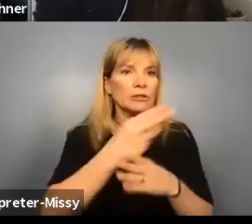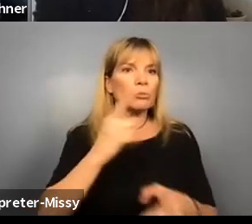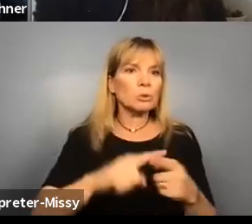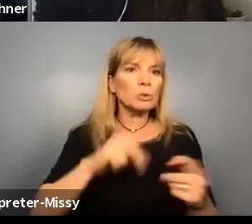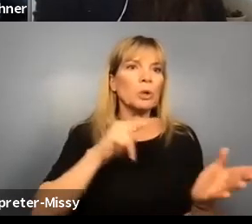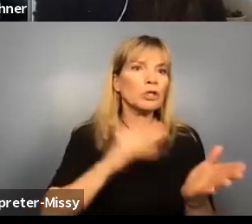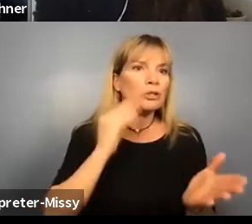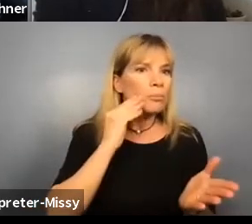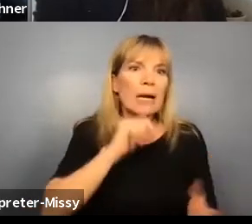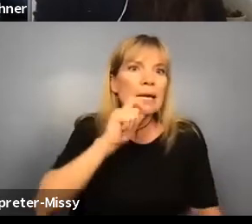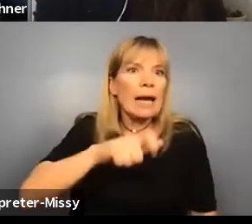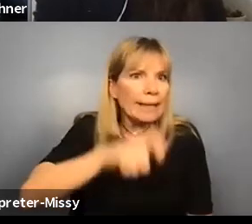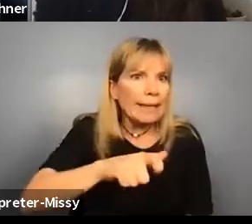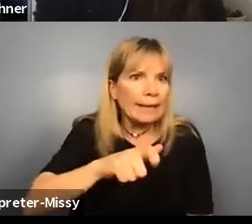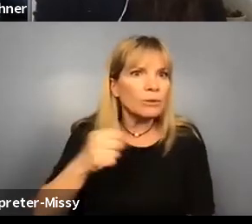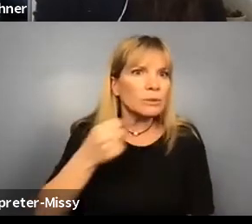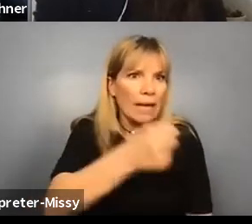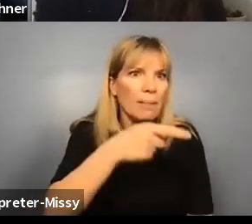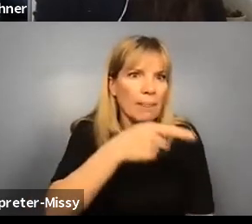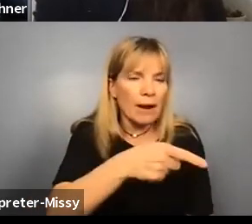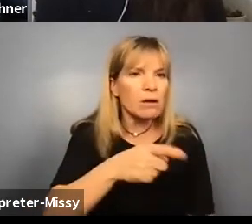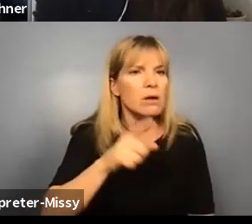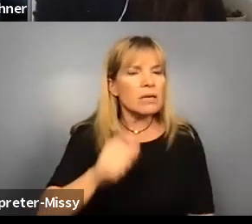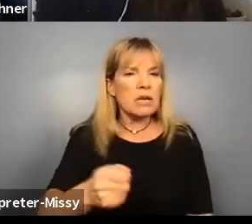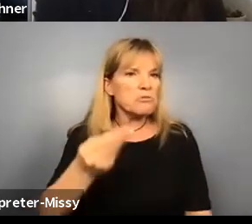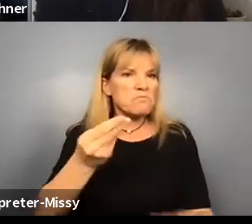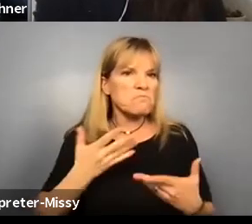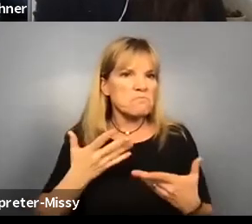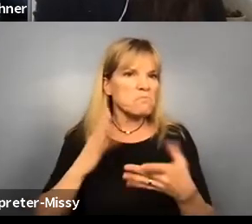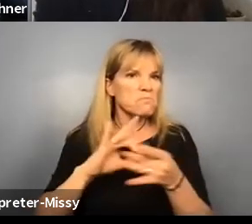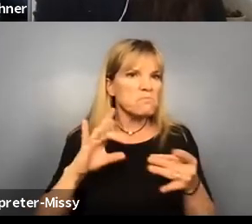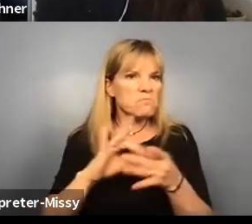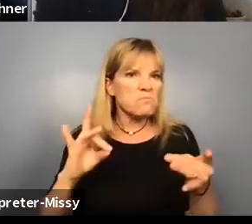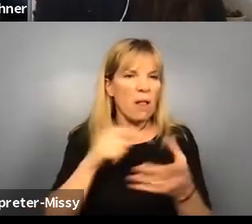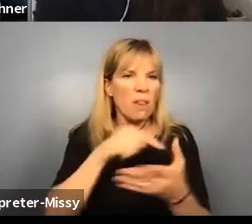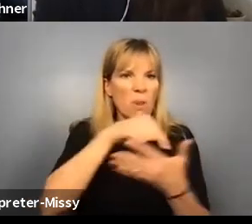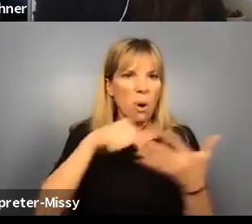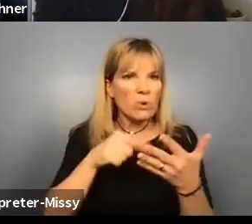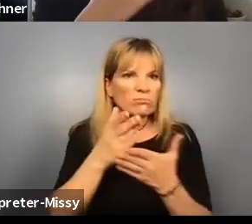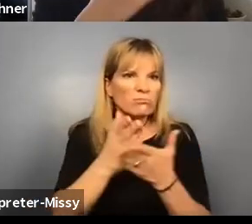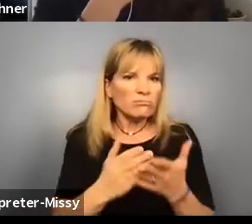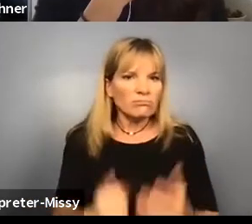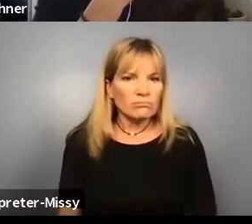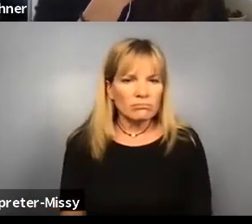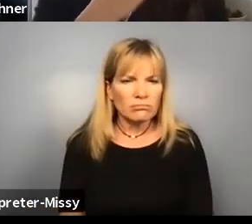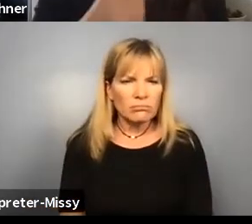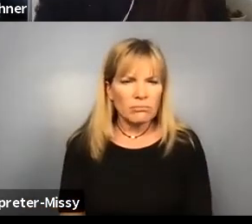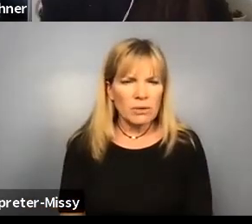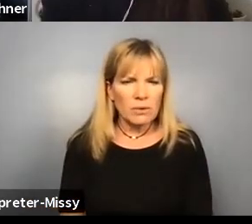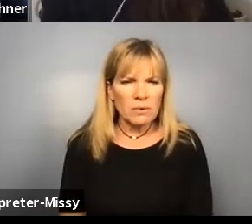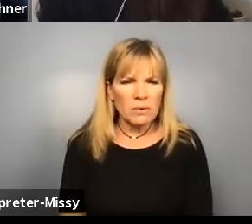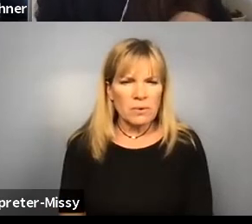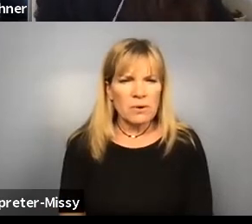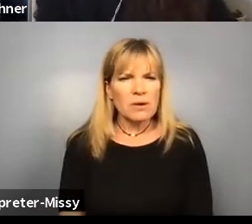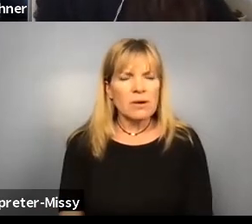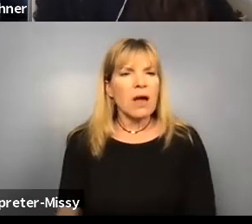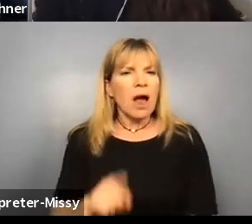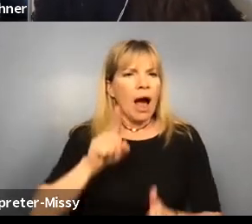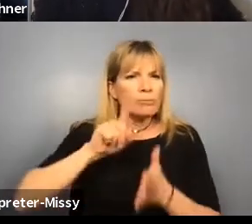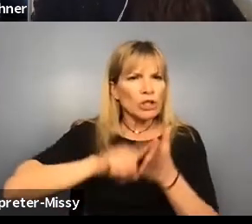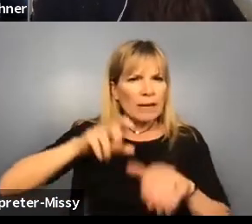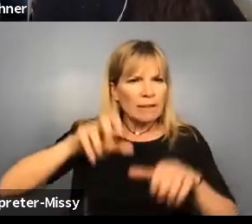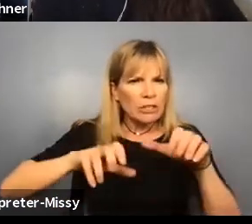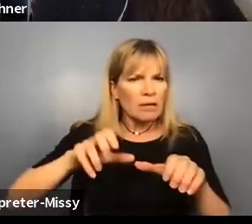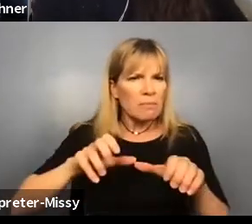unnecessarily. So can you just, uh, react to those elements? Sure. And I'm just checking in the chat. It seems like